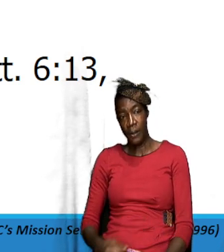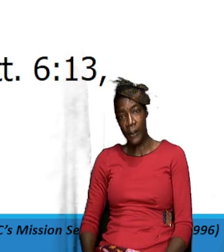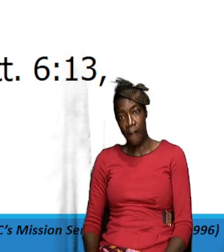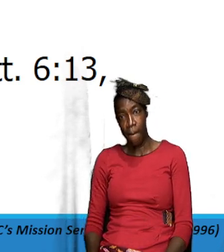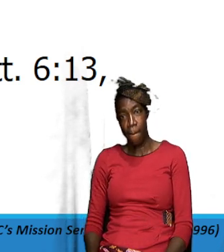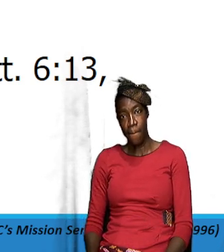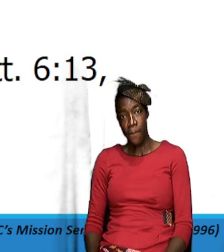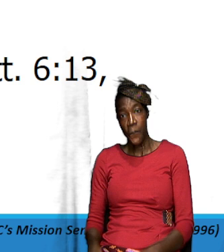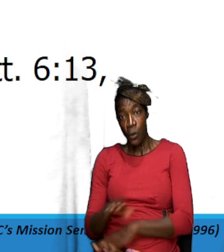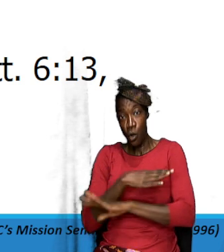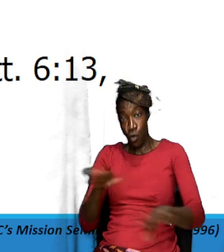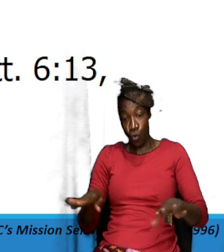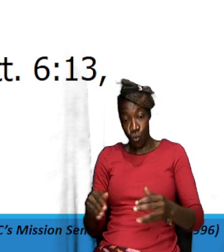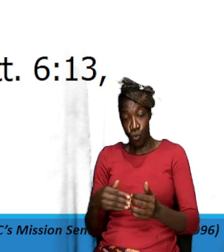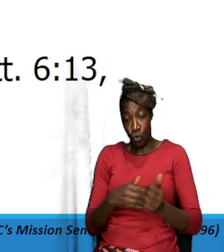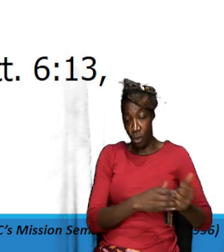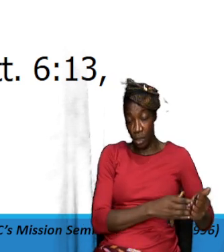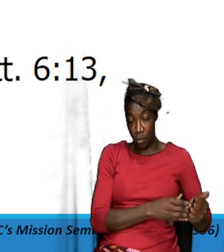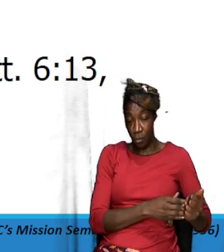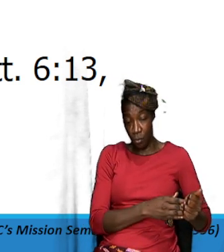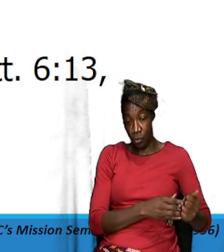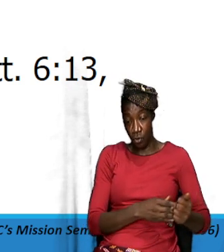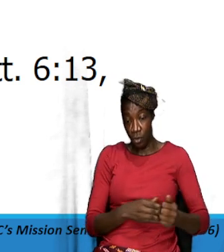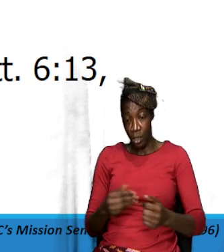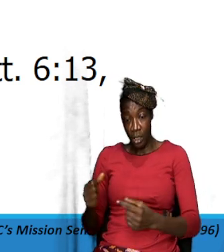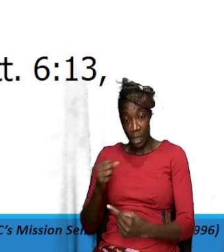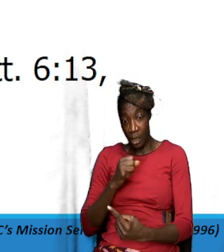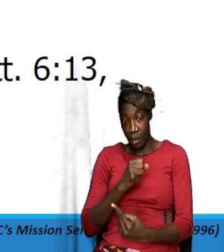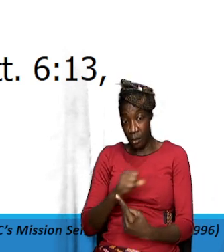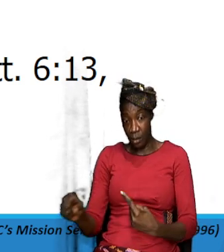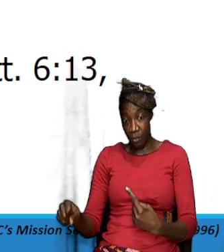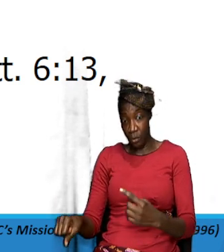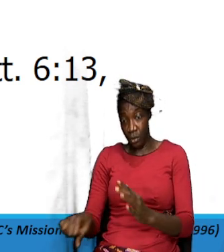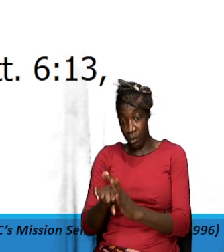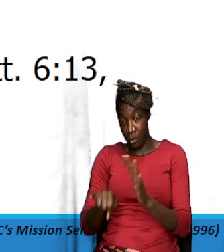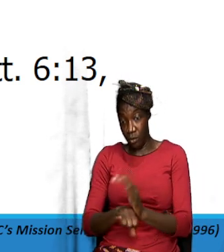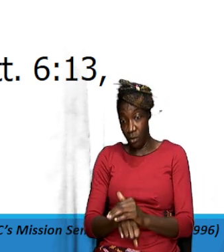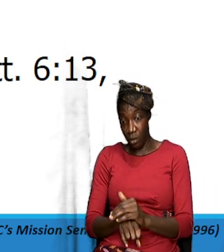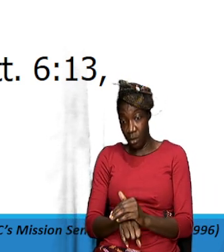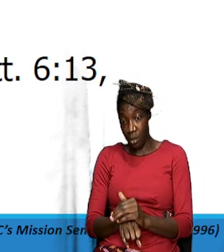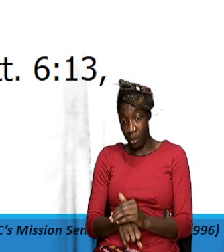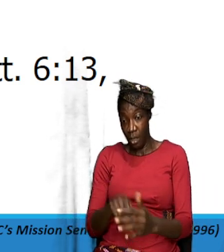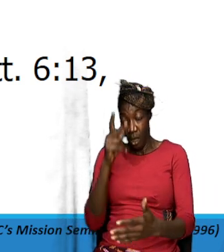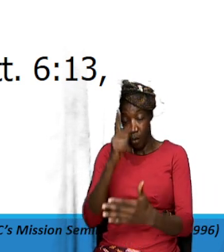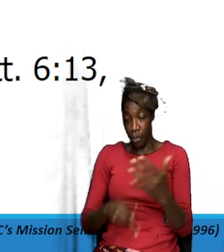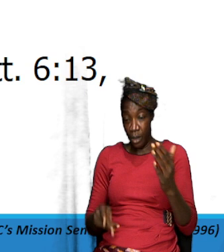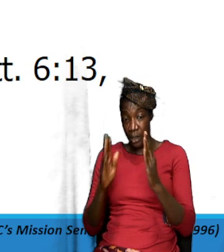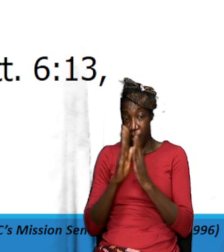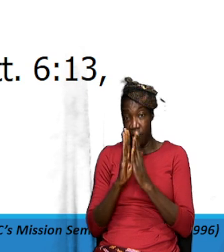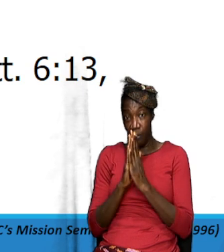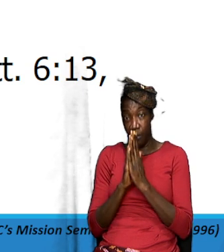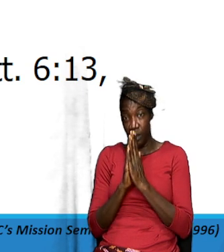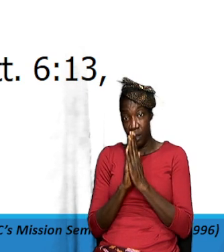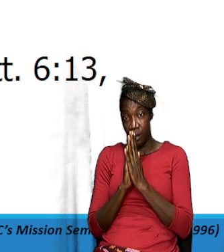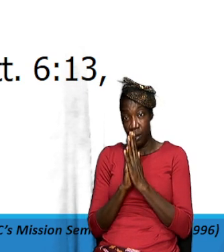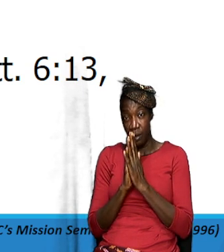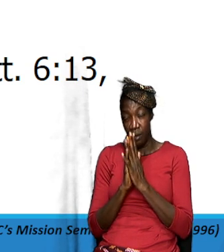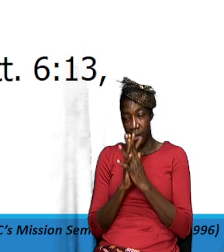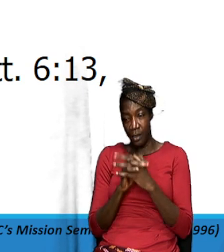lead us not into temptation that is a part of the prayer and as I said before